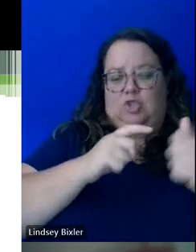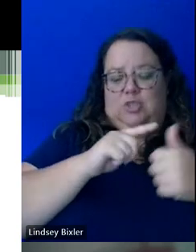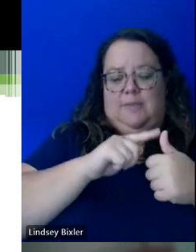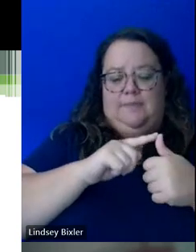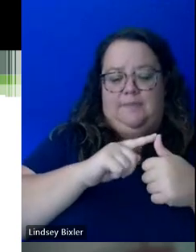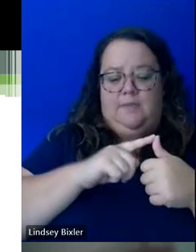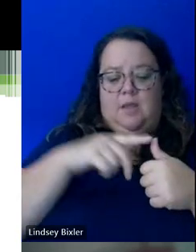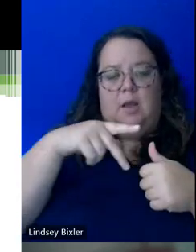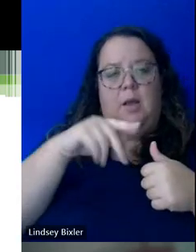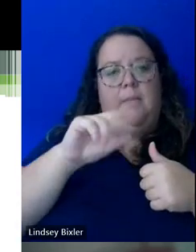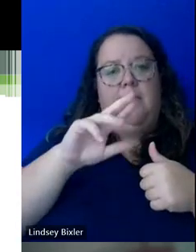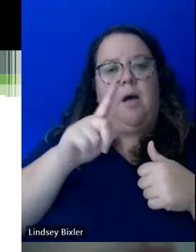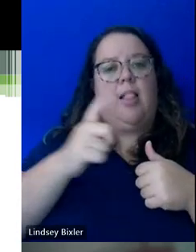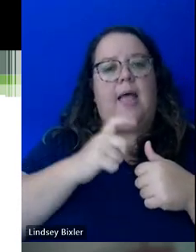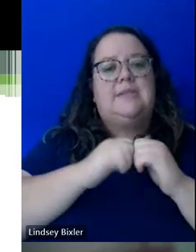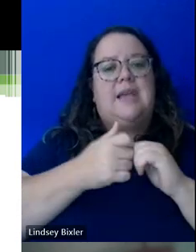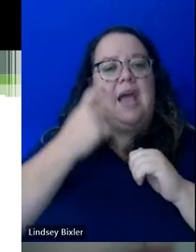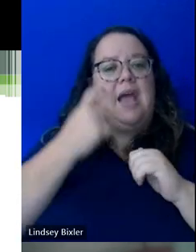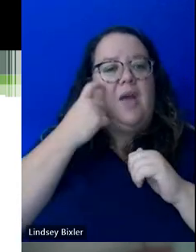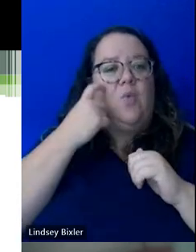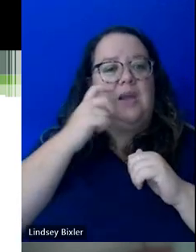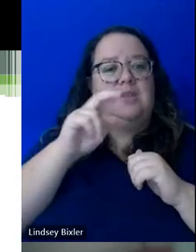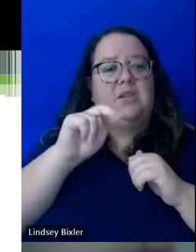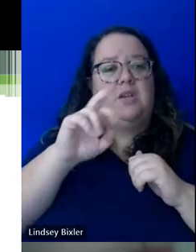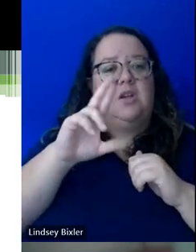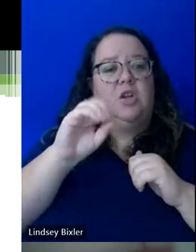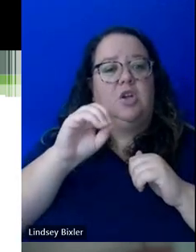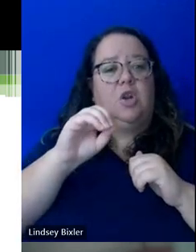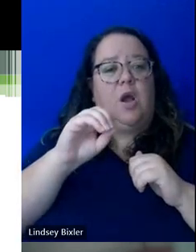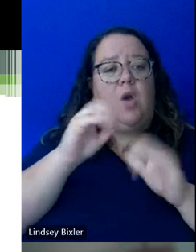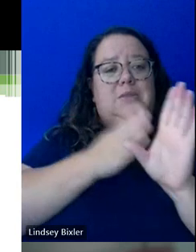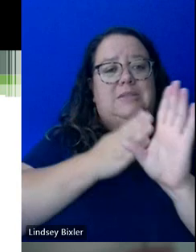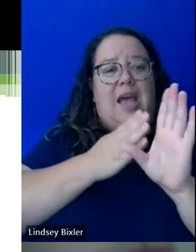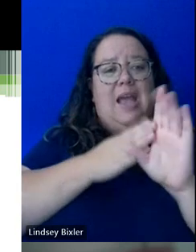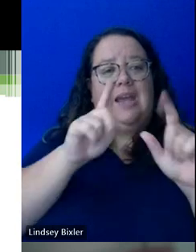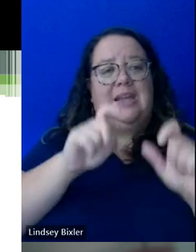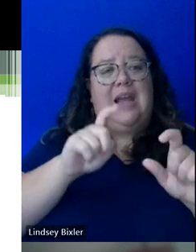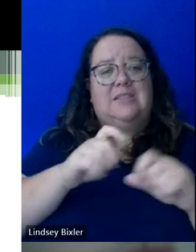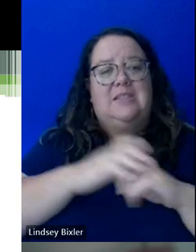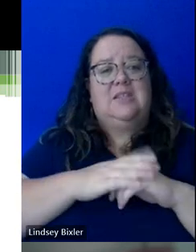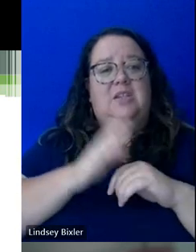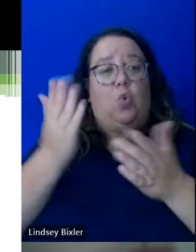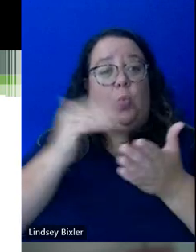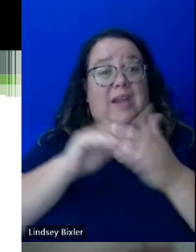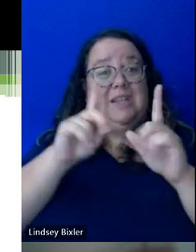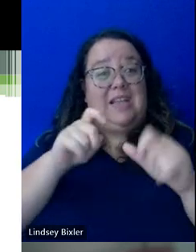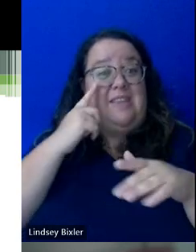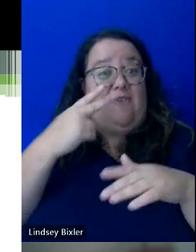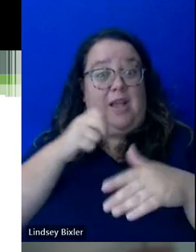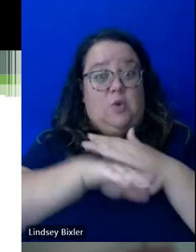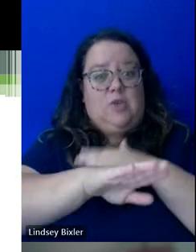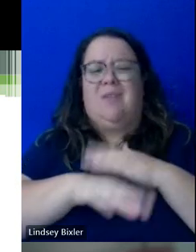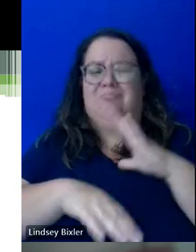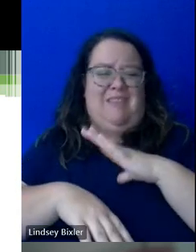from Paul about how recent does the neuropsych testing need to be? She was retested for high school entry. Does that work? Yes, that would work.